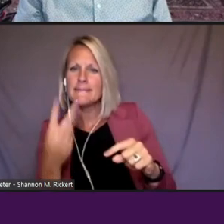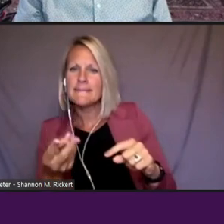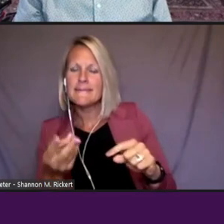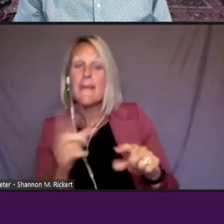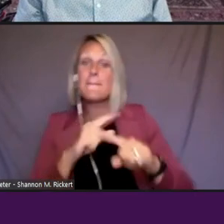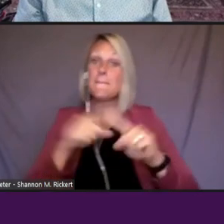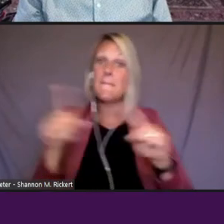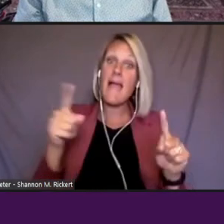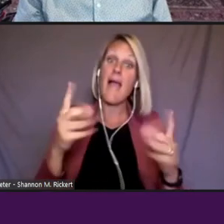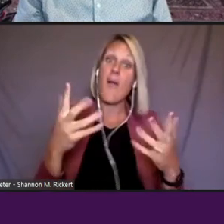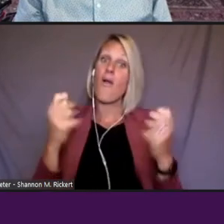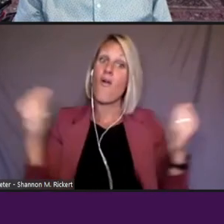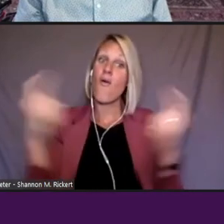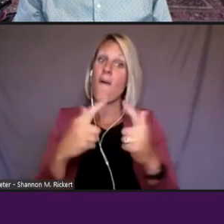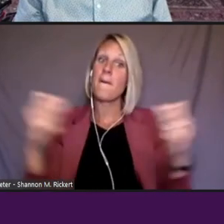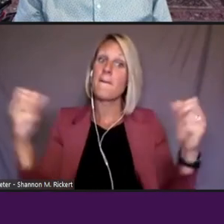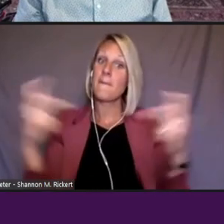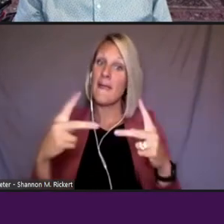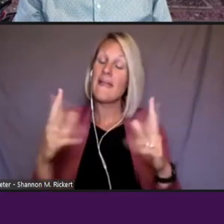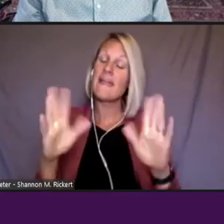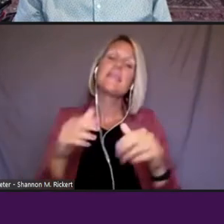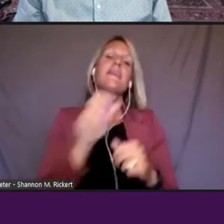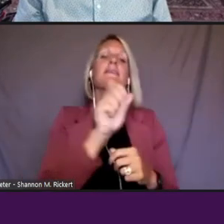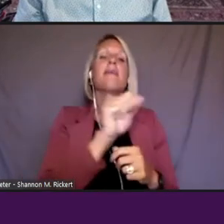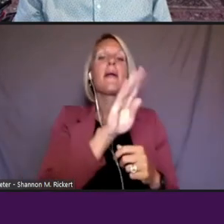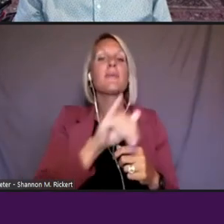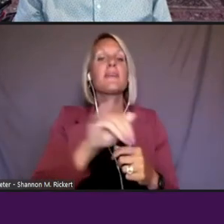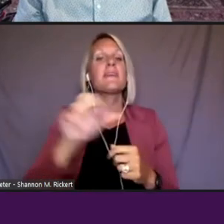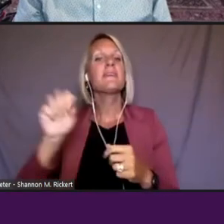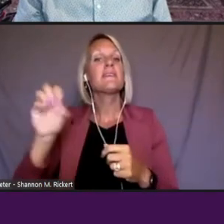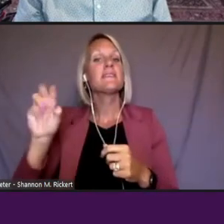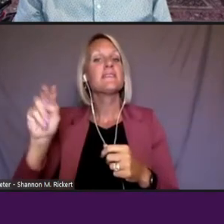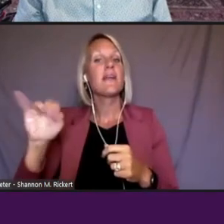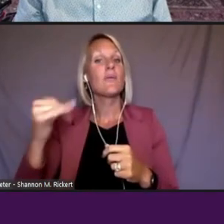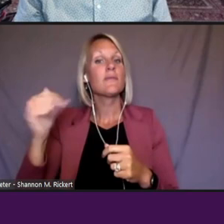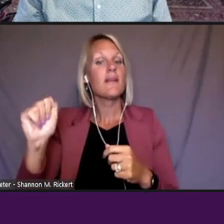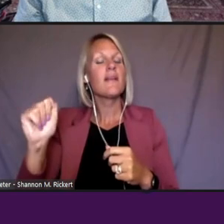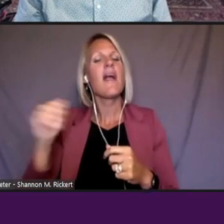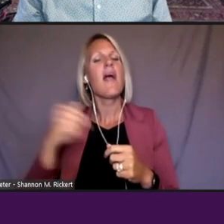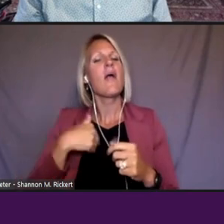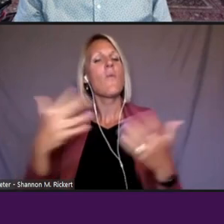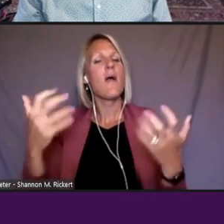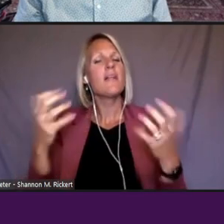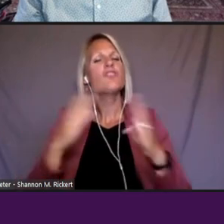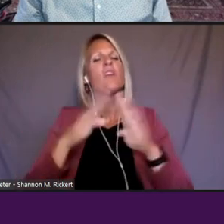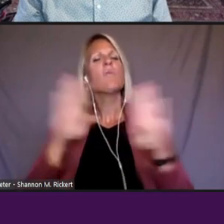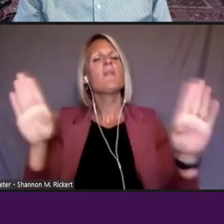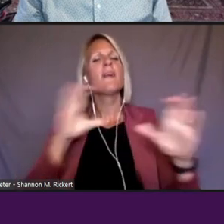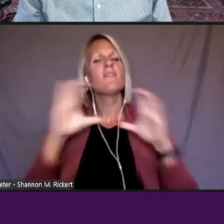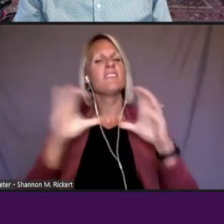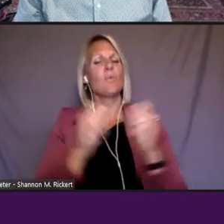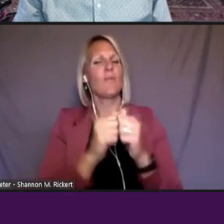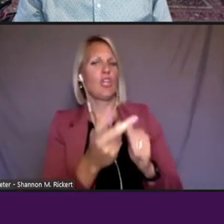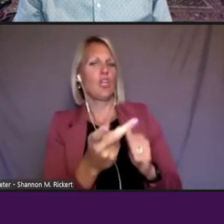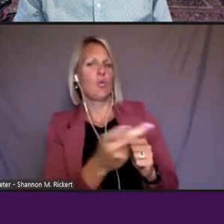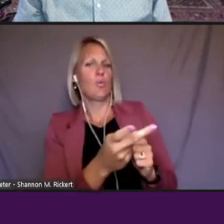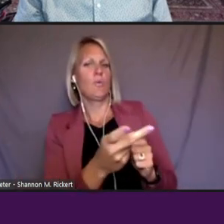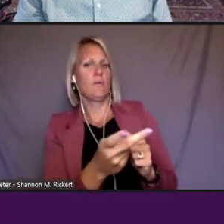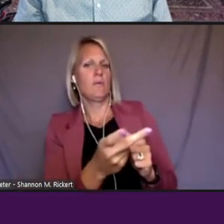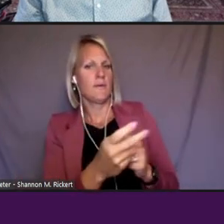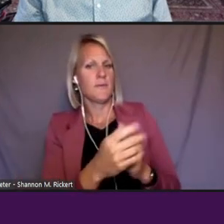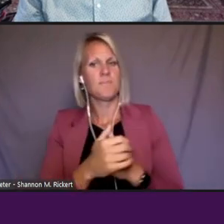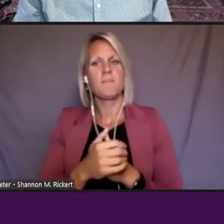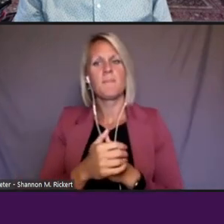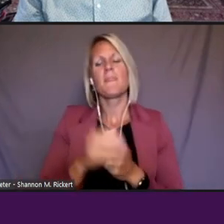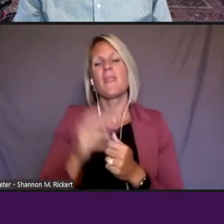And I, I think, you know, Abby and Sonia, I'd love to kind of kick off a more general conversation with the two of you. I mean, Mark